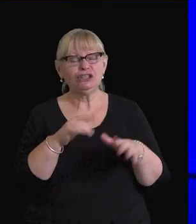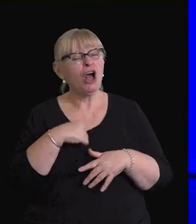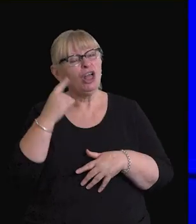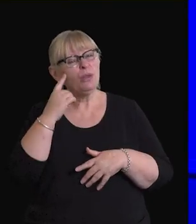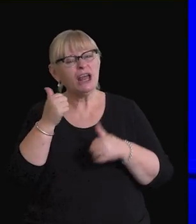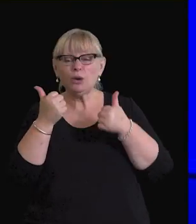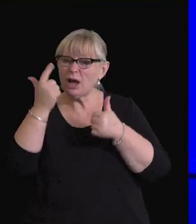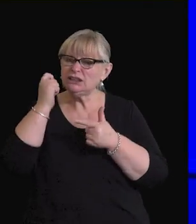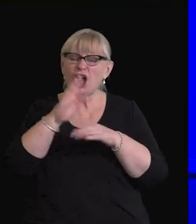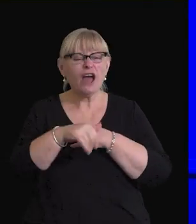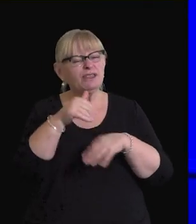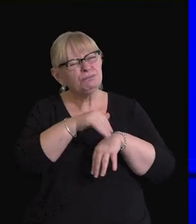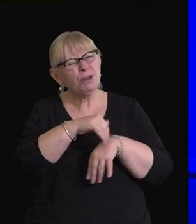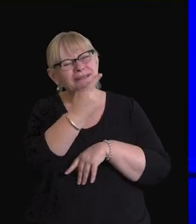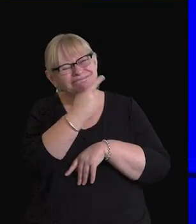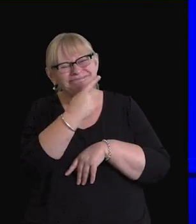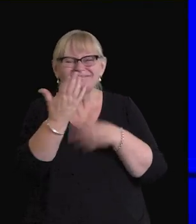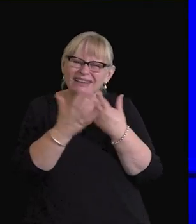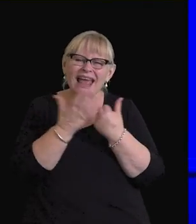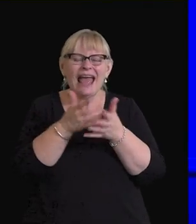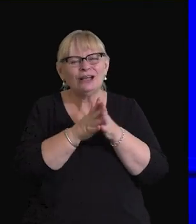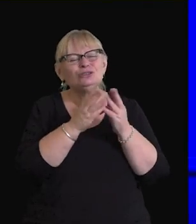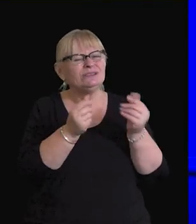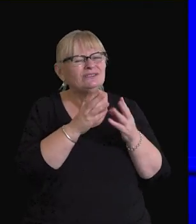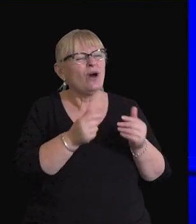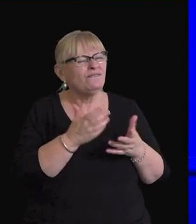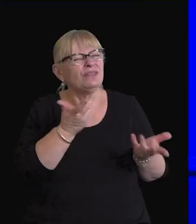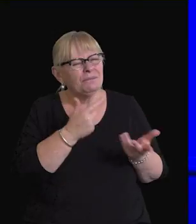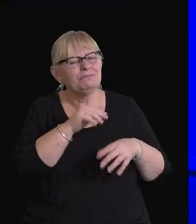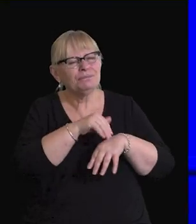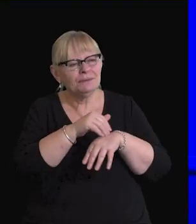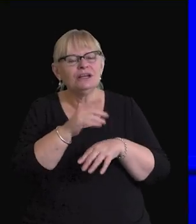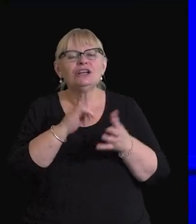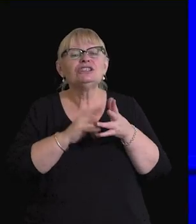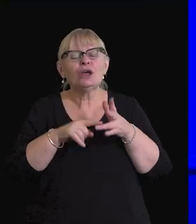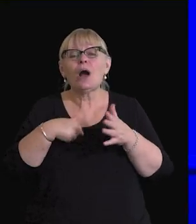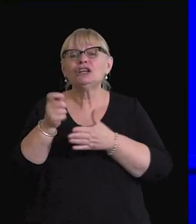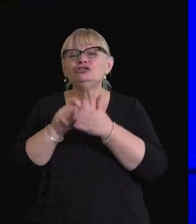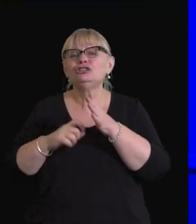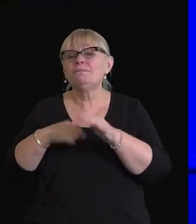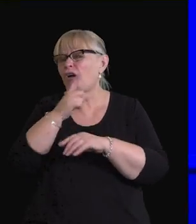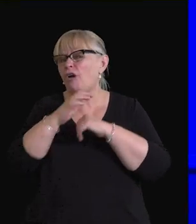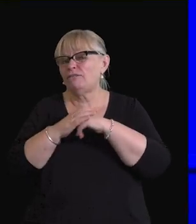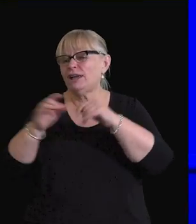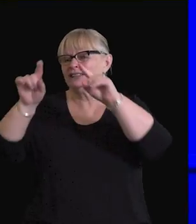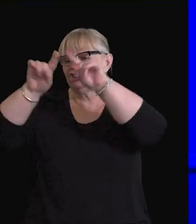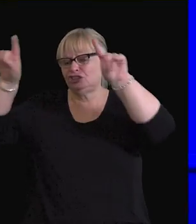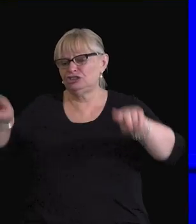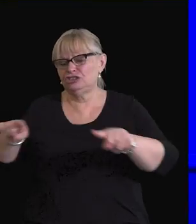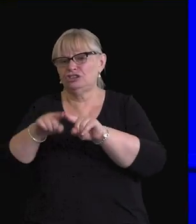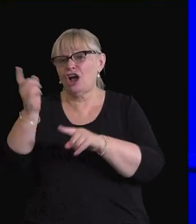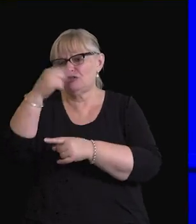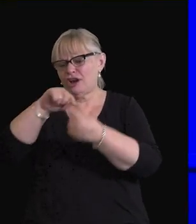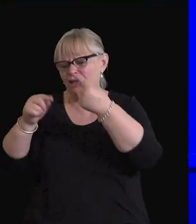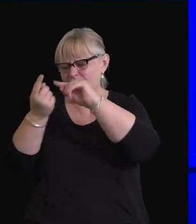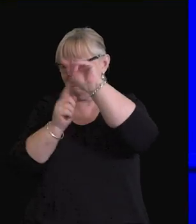thought I had a pretty good idea of what our issues were and how to solve them. So I drew my girlfriend a diagram. It had